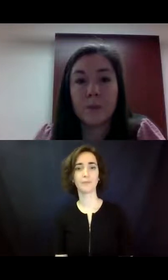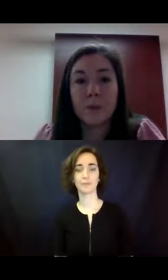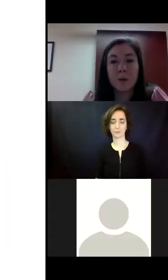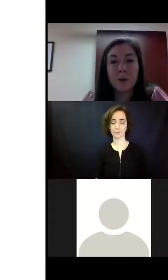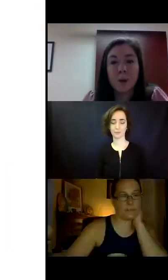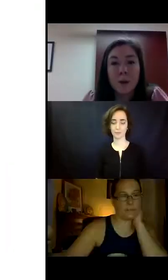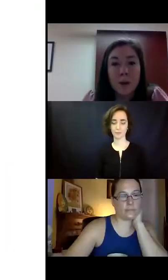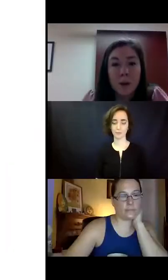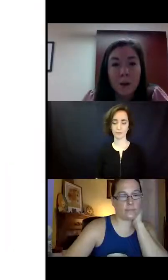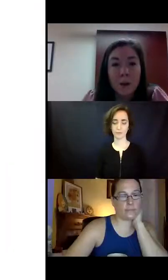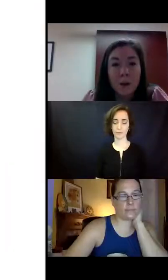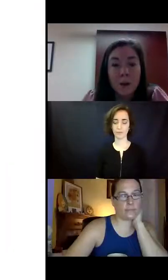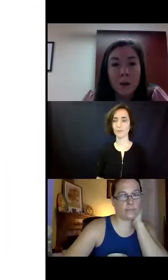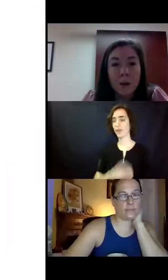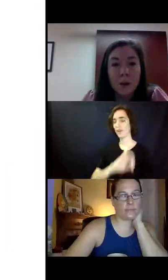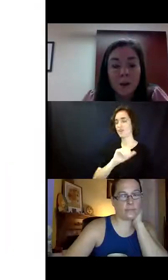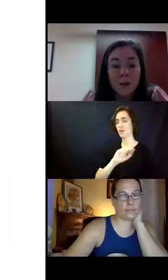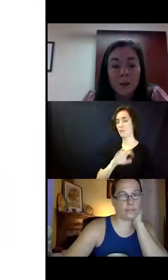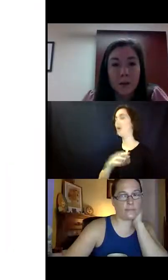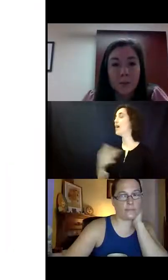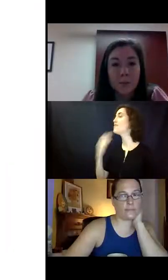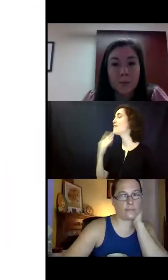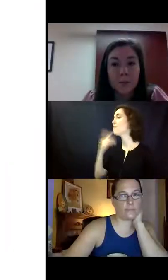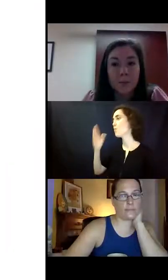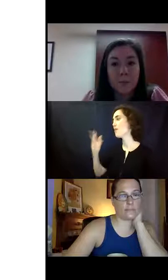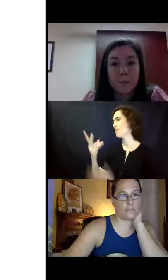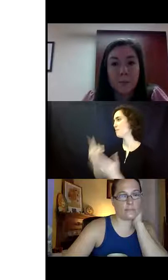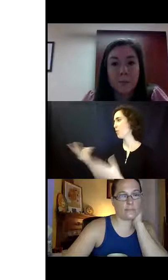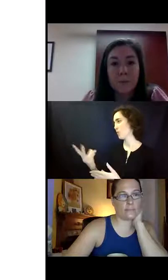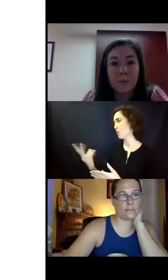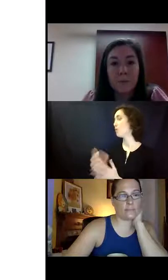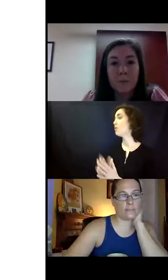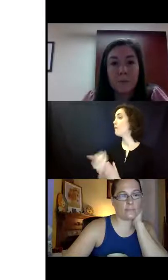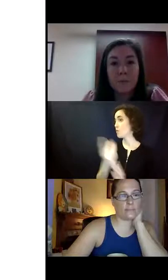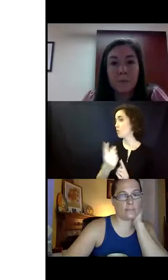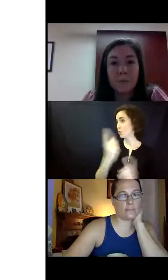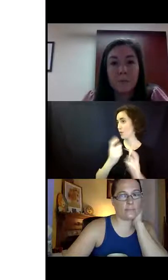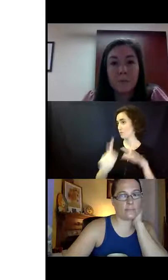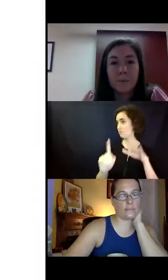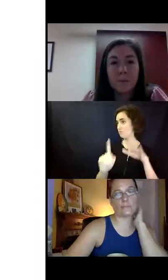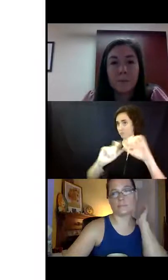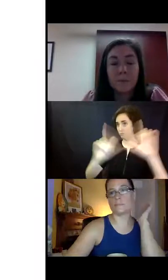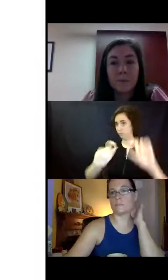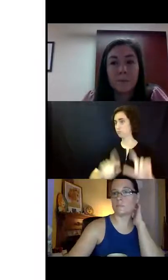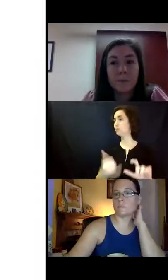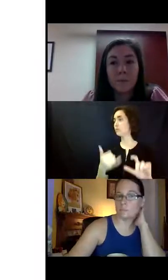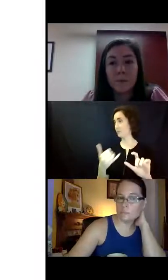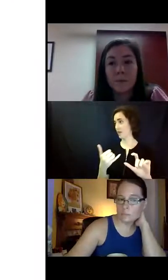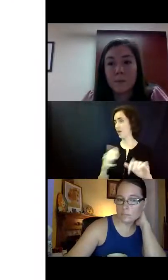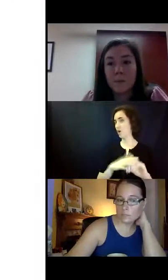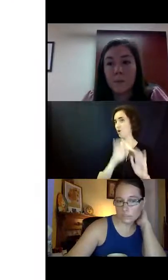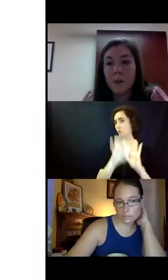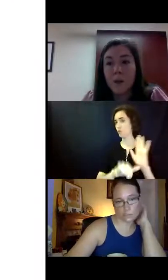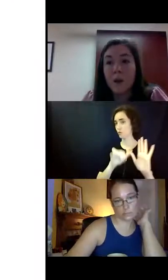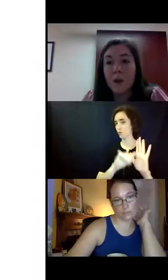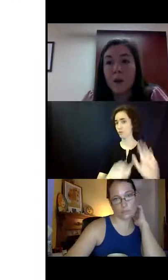thank you very much for the presentation ladies. Uh, there are a few questions that are listed in the YouTube streaming